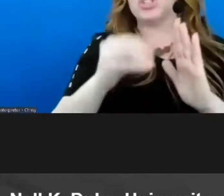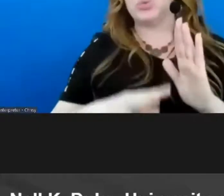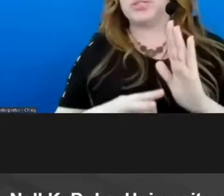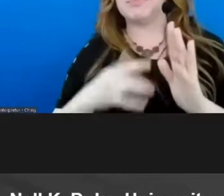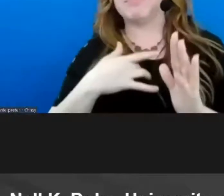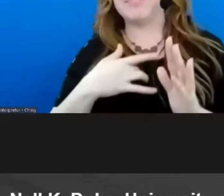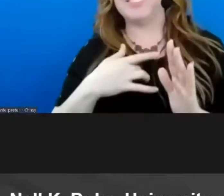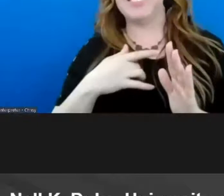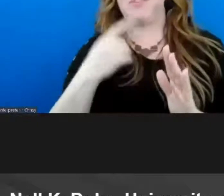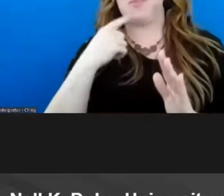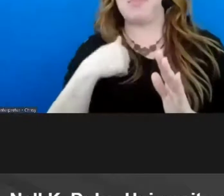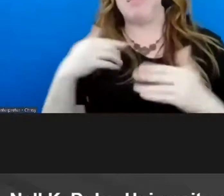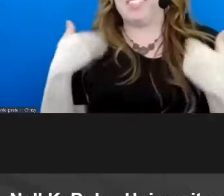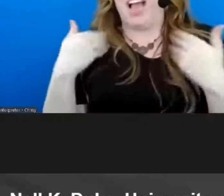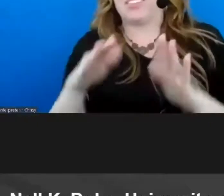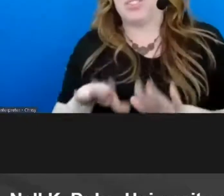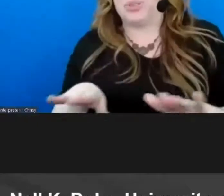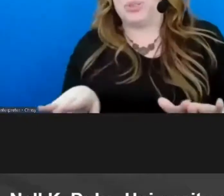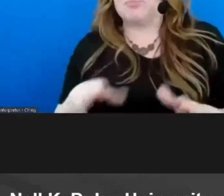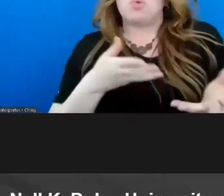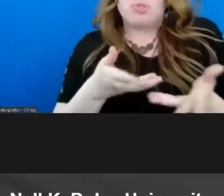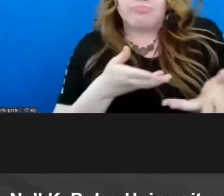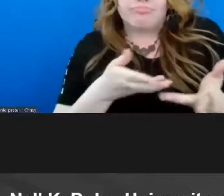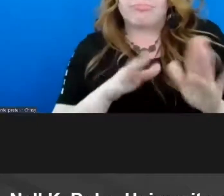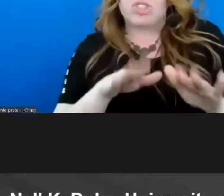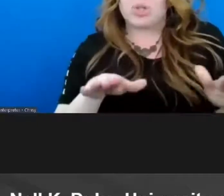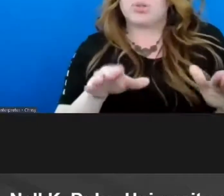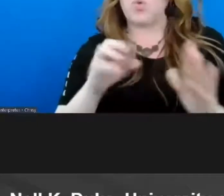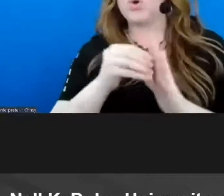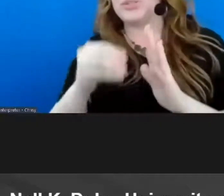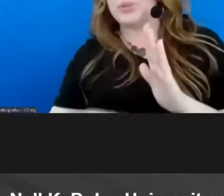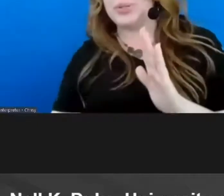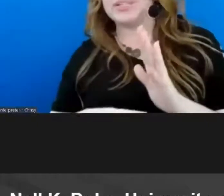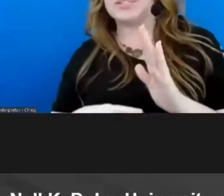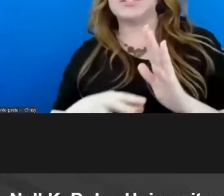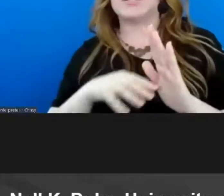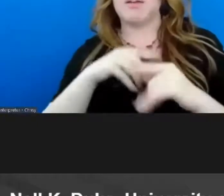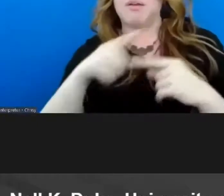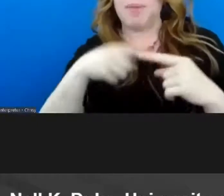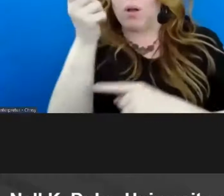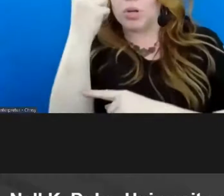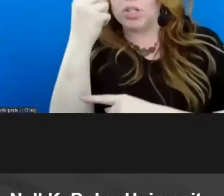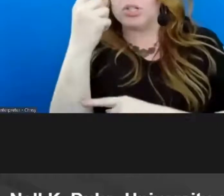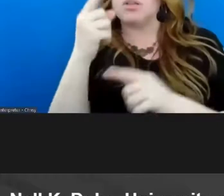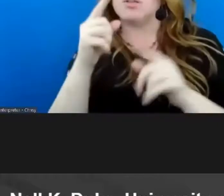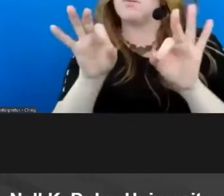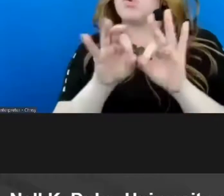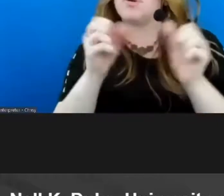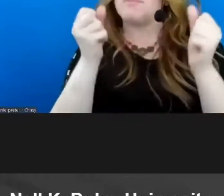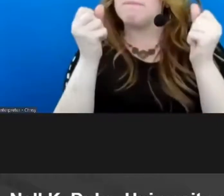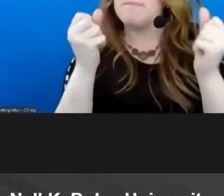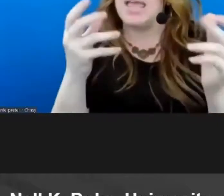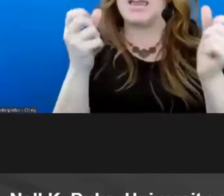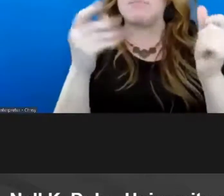me because i work with the younger ones but anyway when we're engaging with students or children around comprehension that there are many many ways